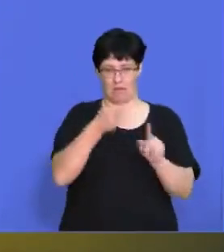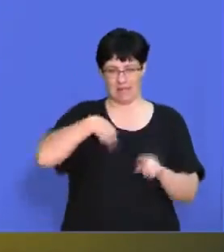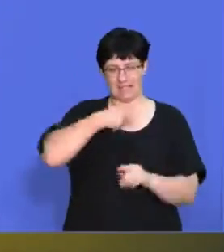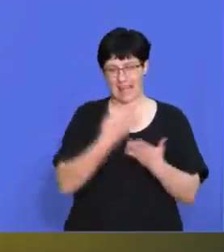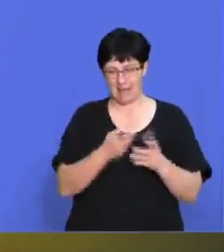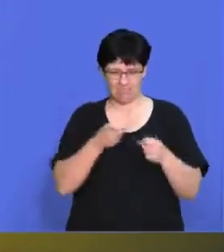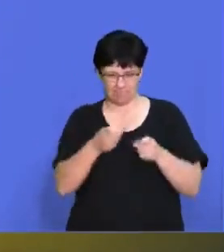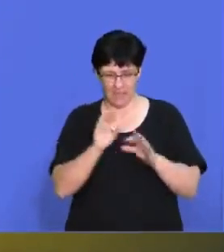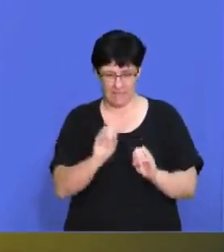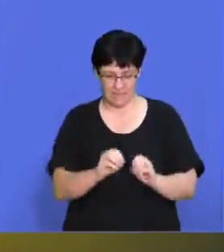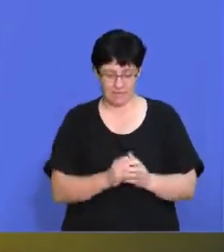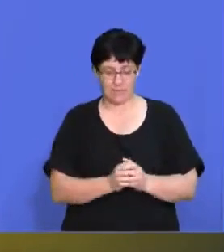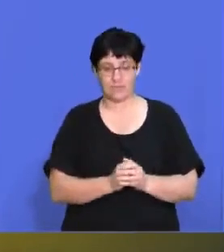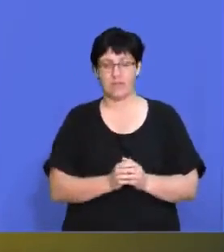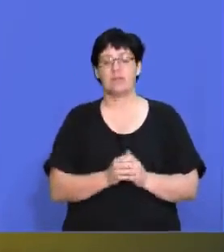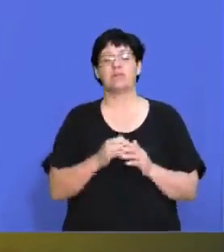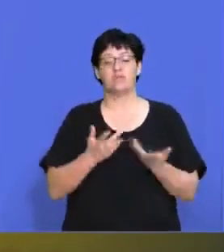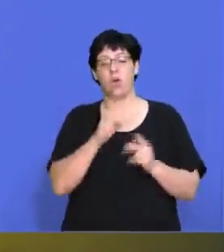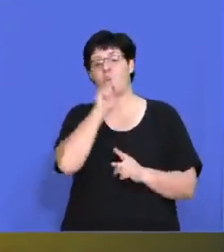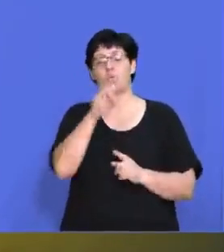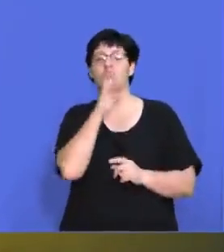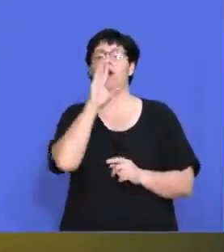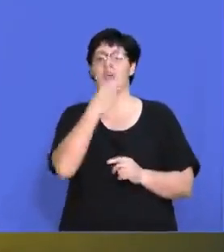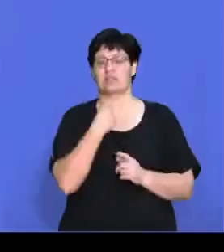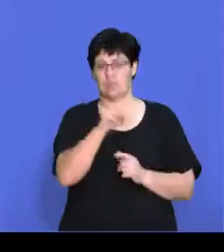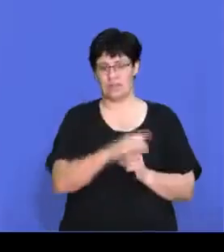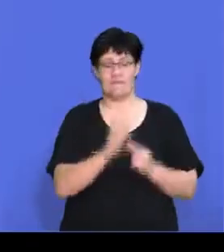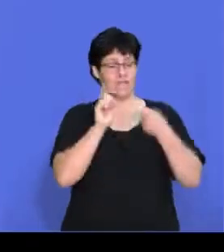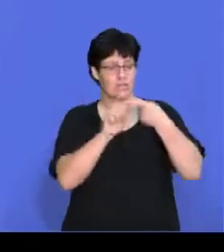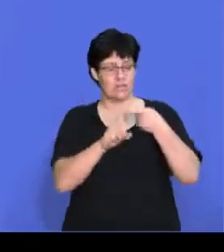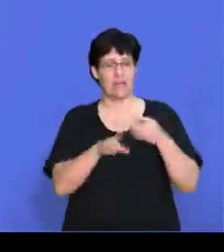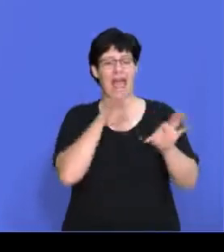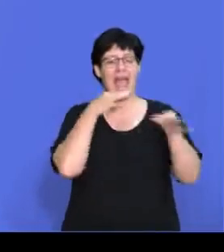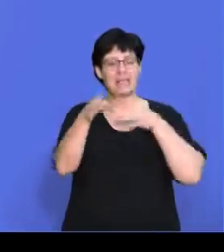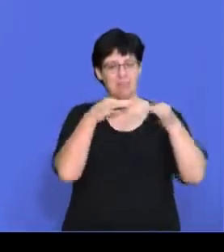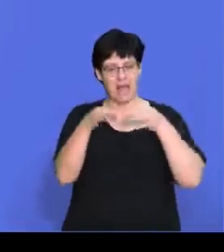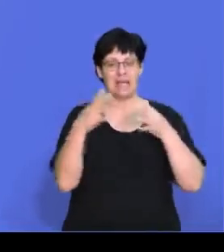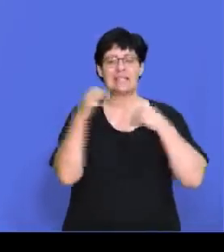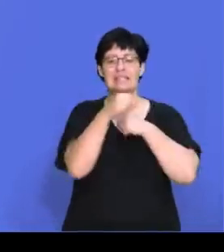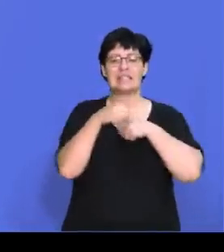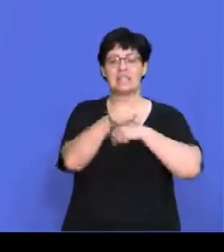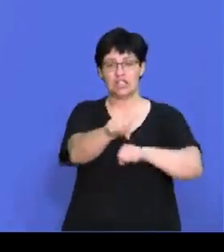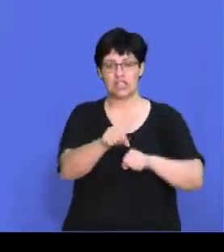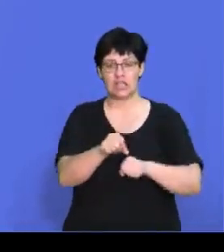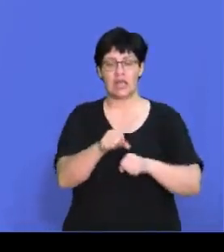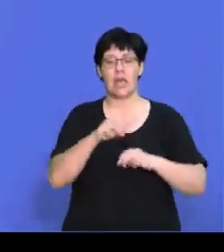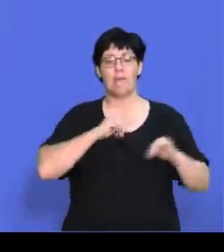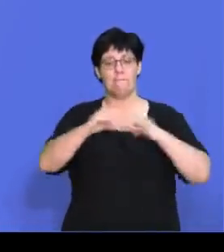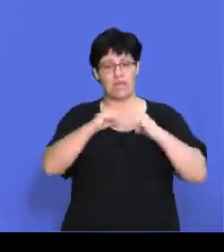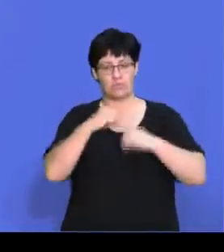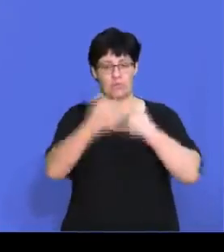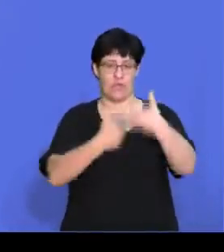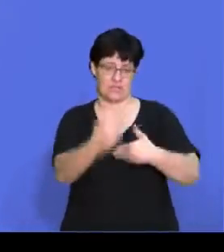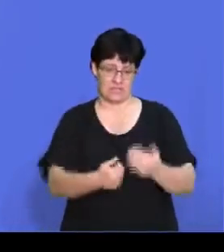of control over it. So let's see what the question is going to ask from us. So the first question is, describe the strategic management